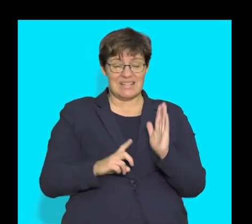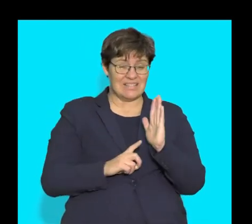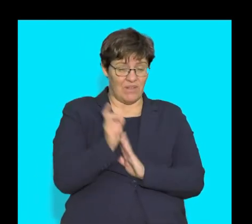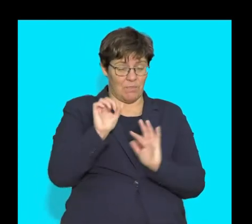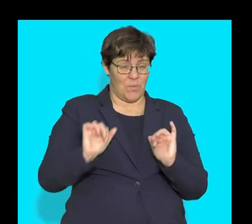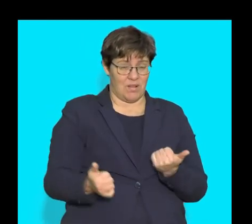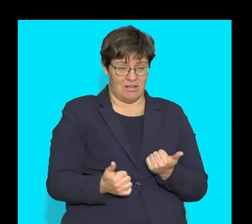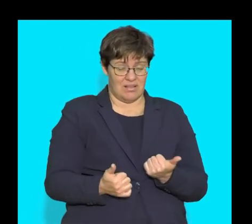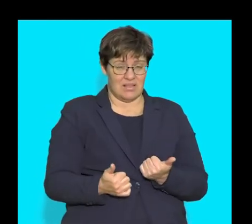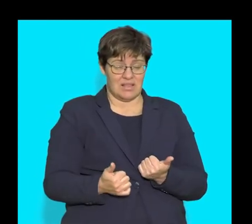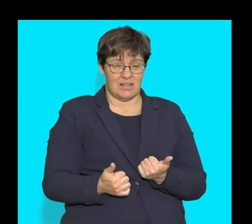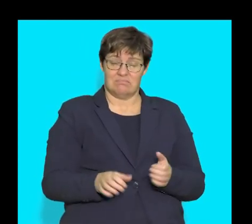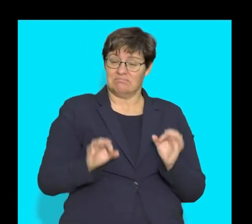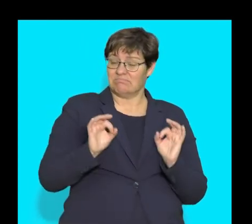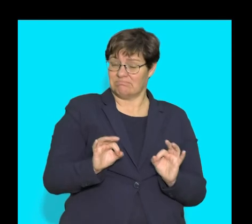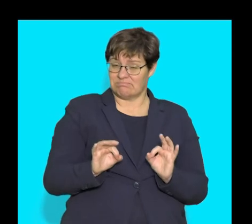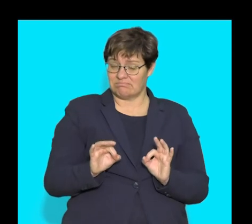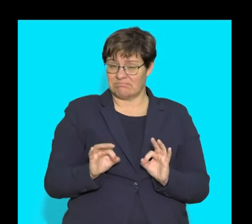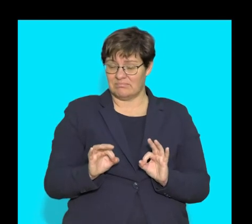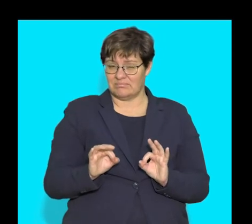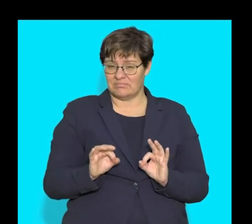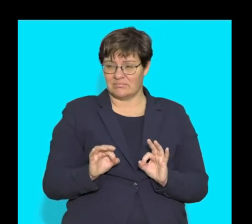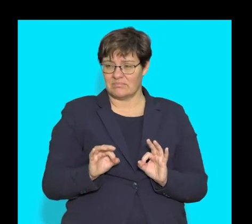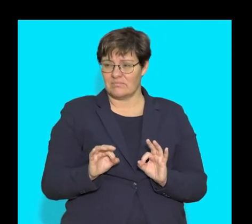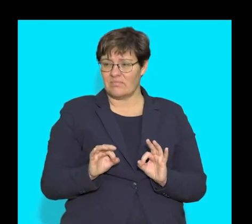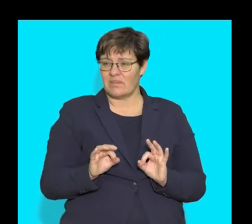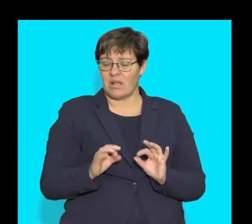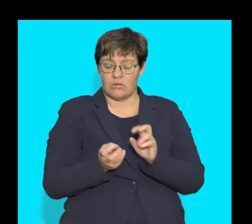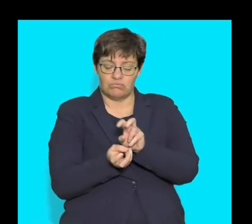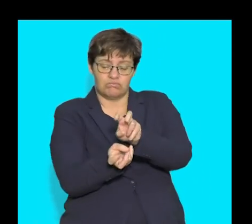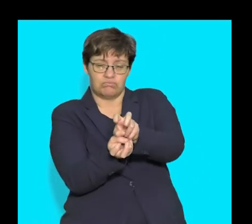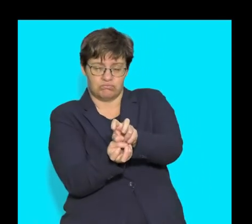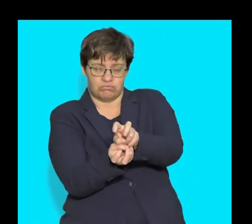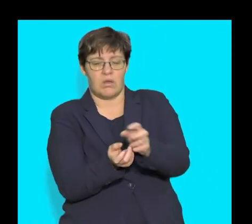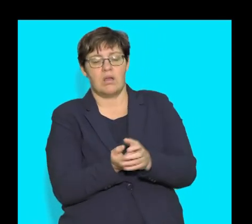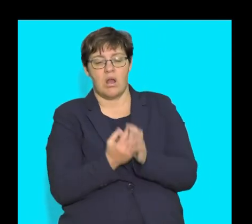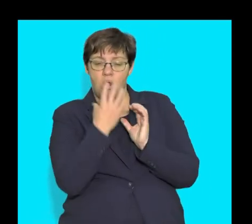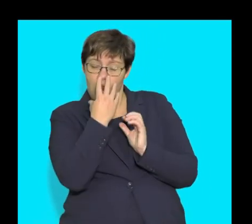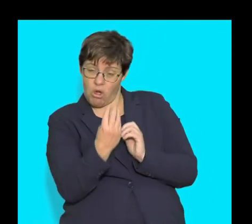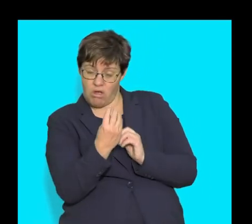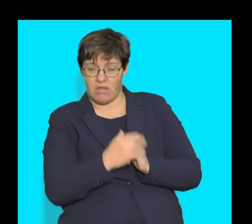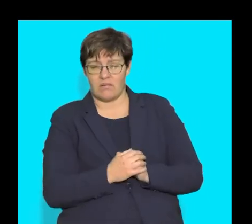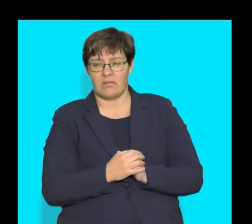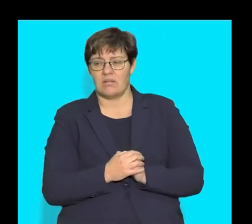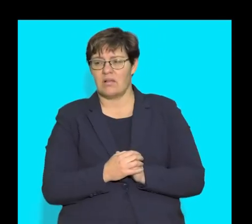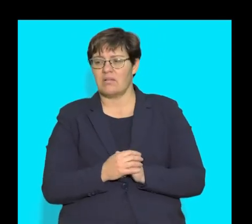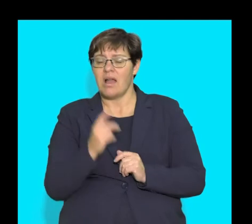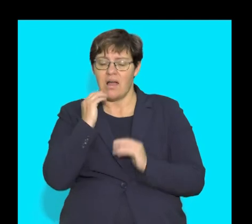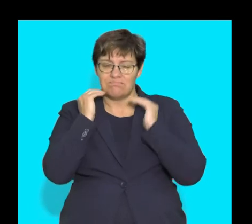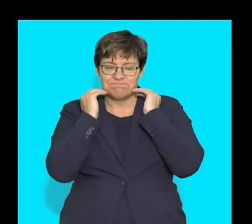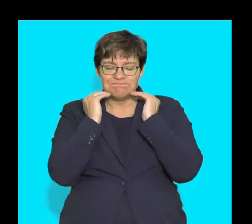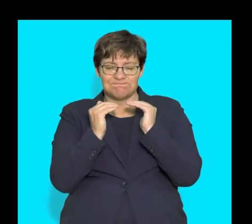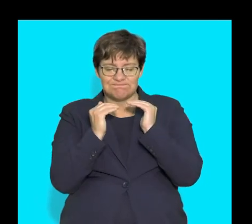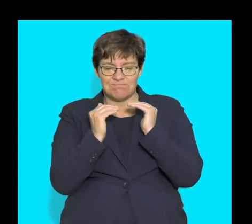well-developed and significantly elongated jaw showing the presence of